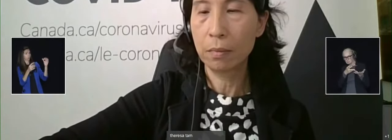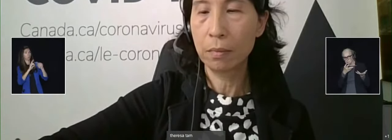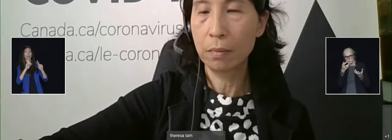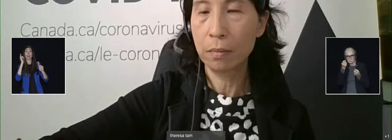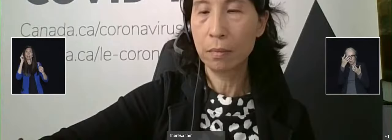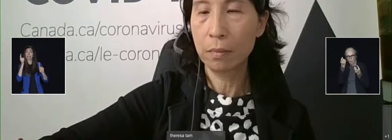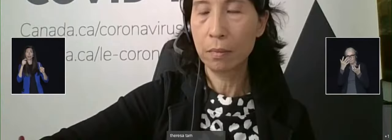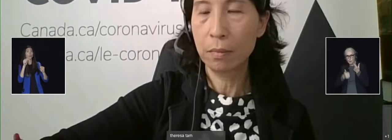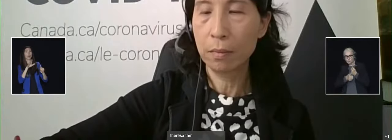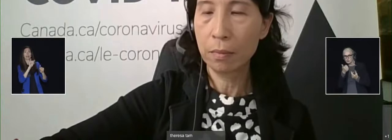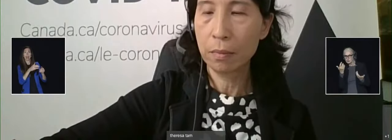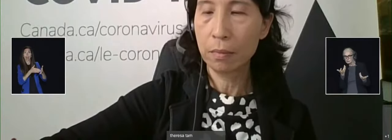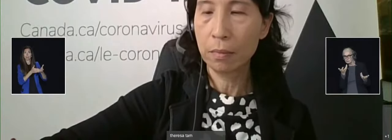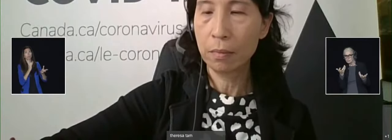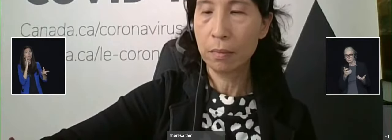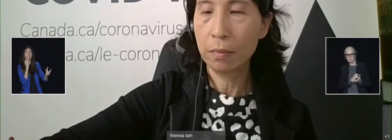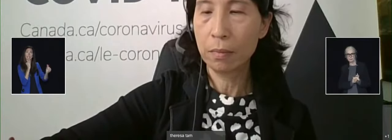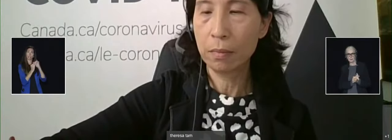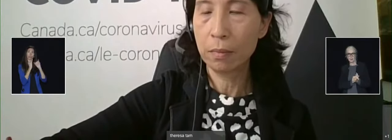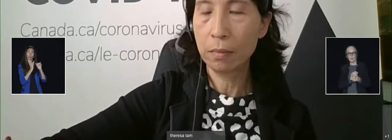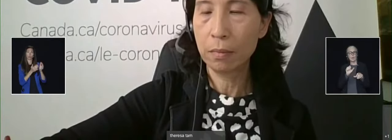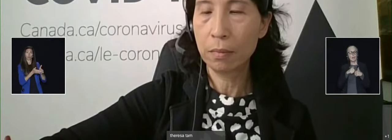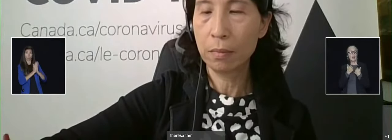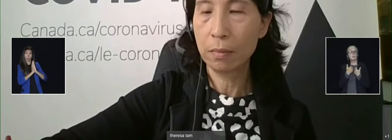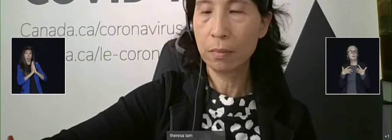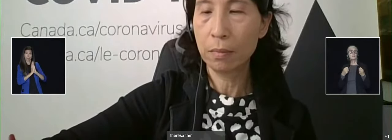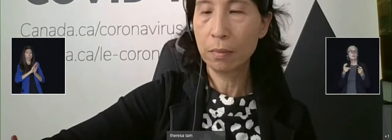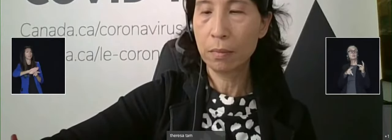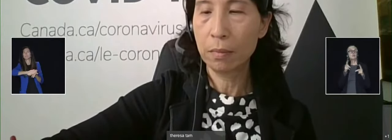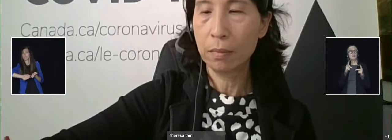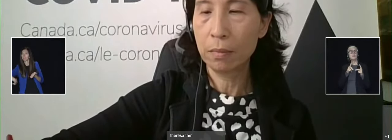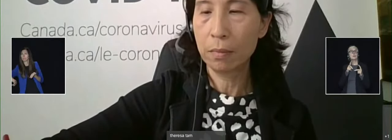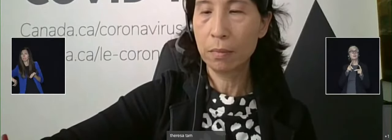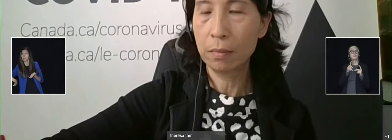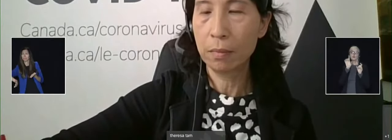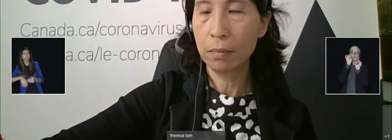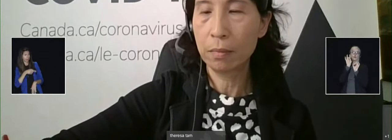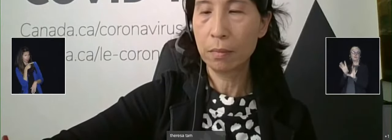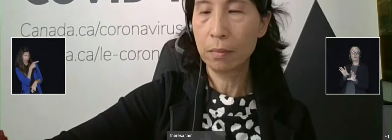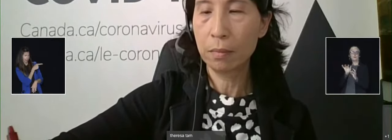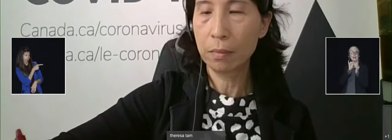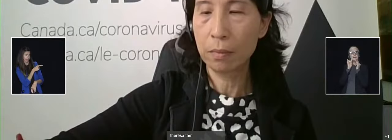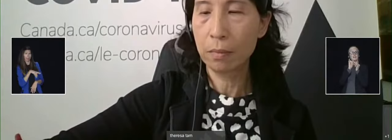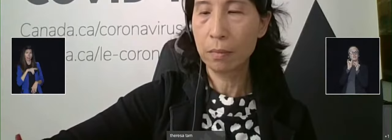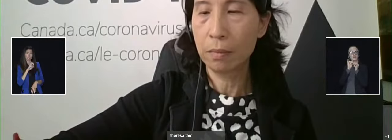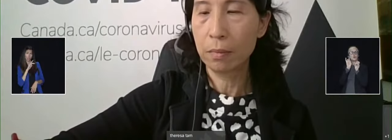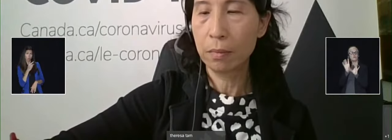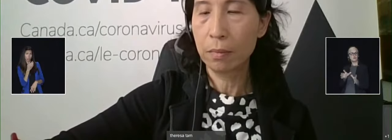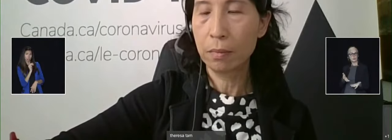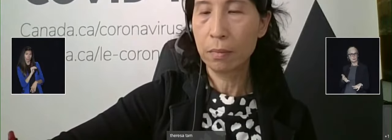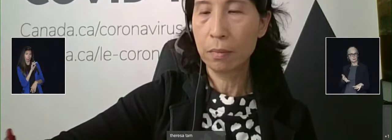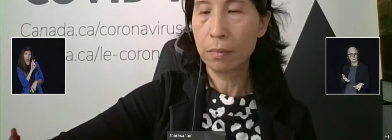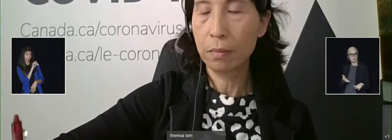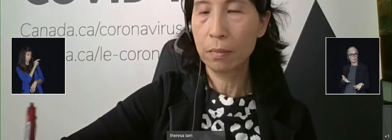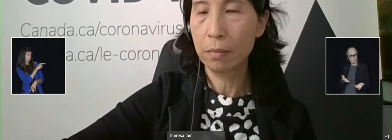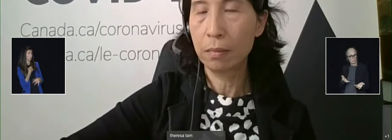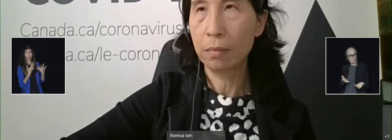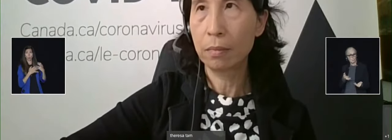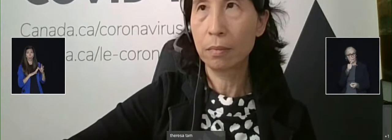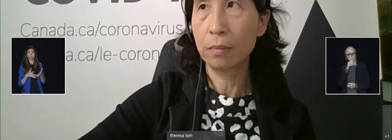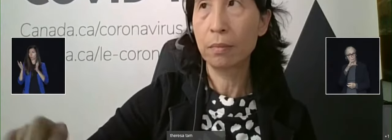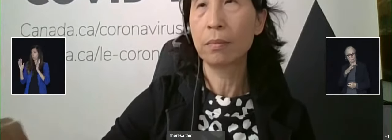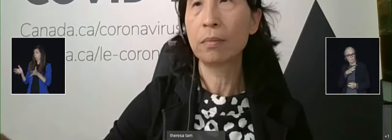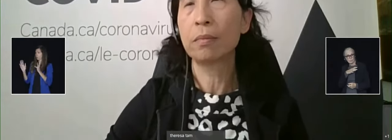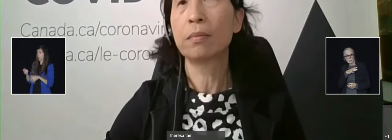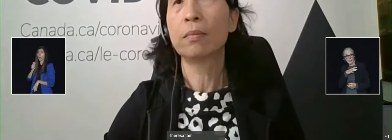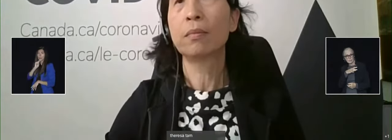request in light of the election. Dr. Tam, if you don't want to speak to reporters, that's your business. If you